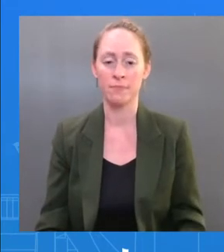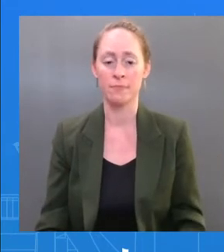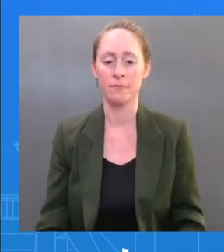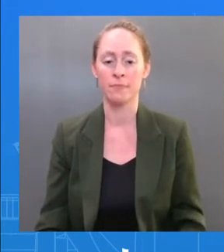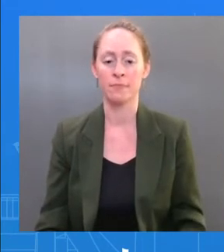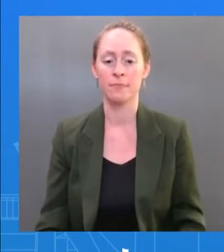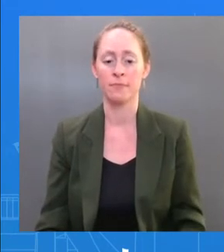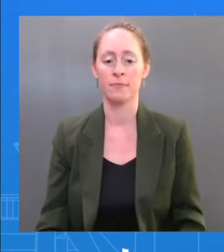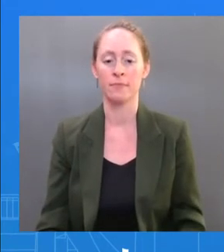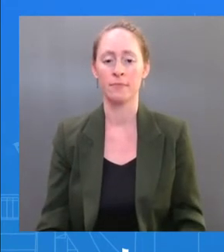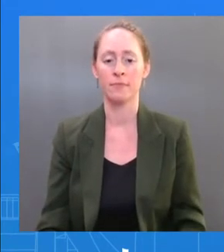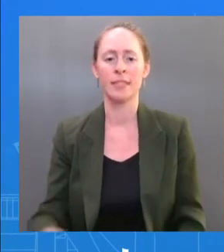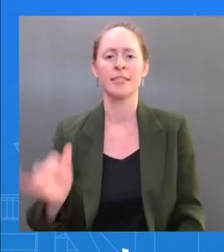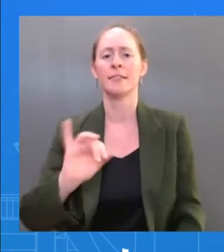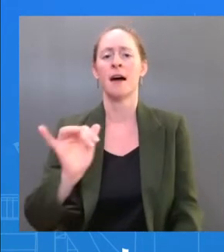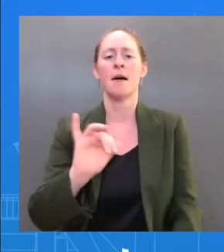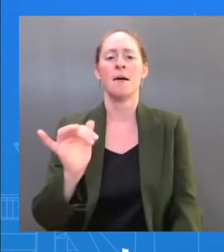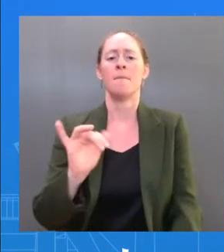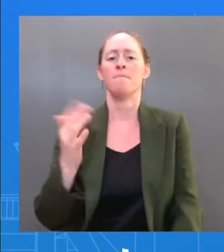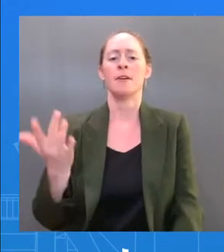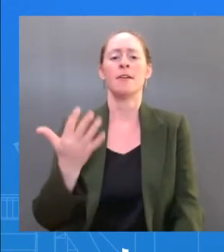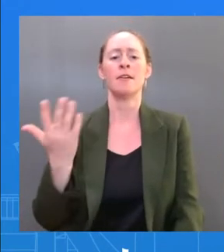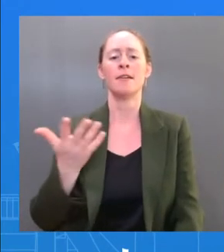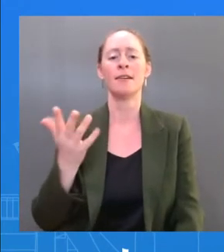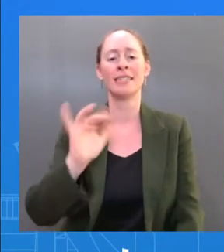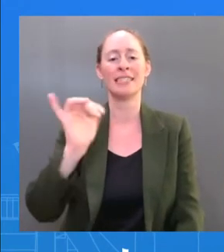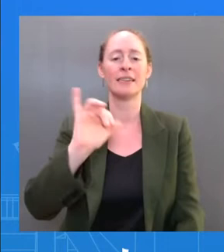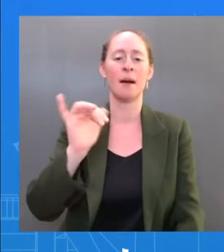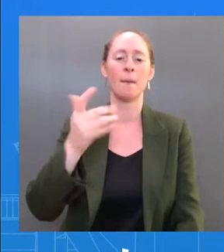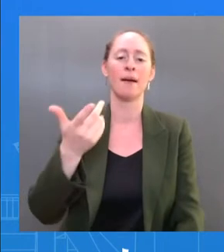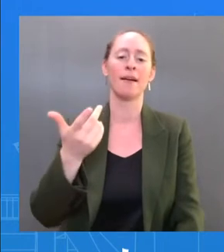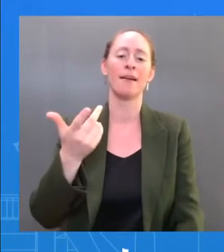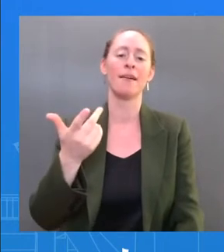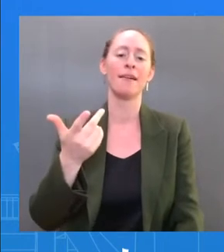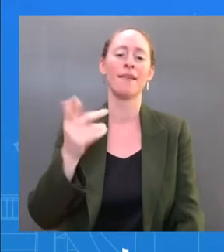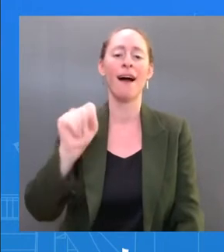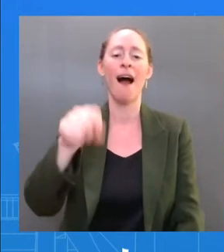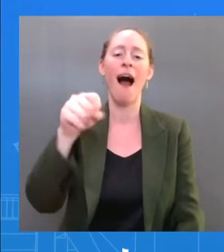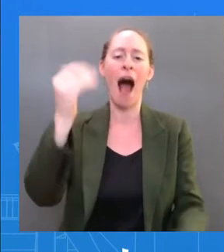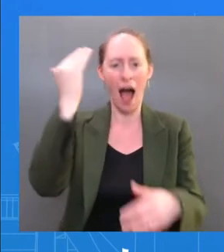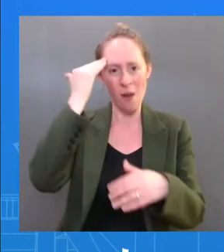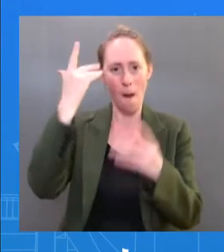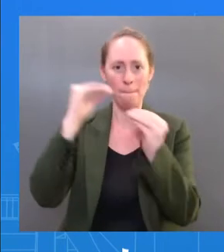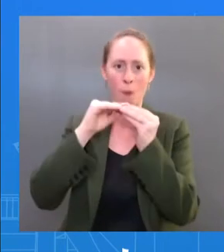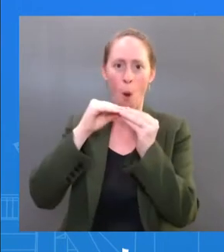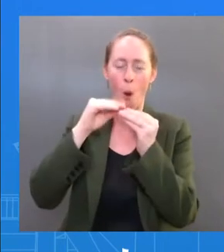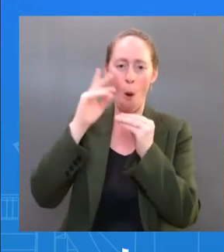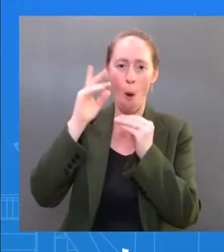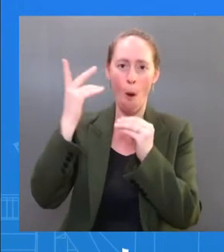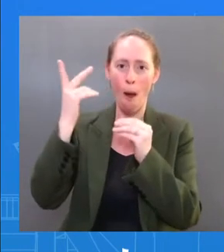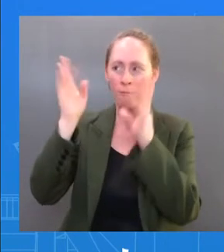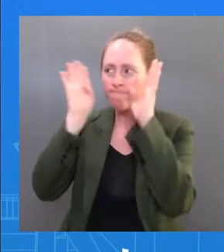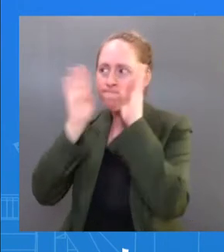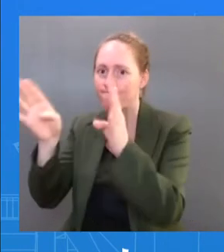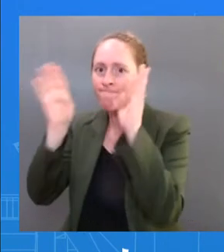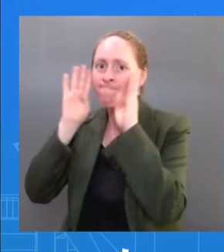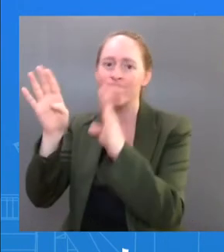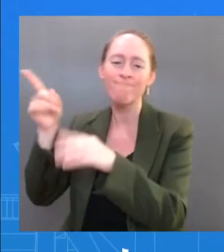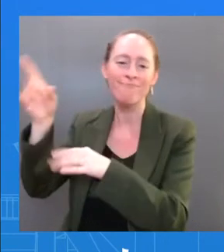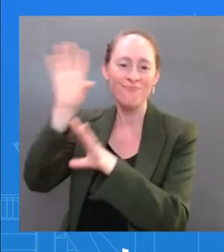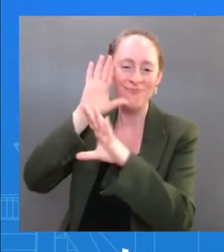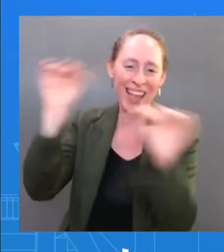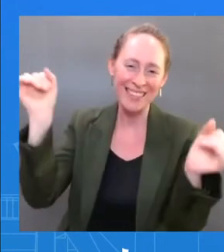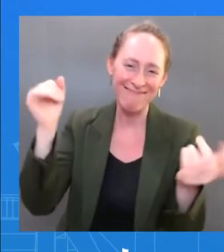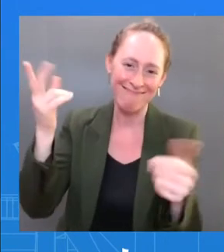would any other person. He's the President, so obviously he gets extra attention. But I don't think we have any expectations of any other